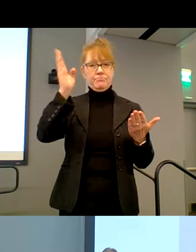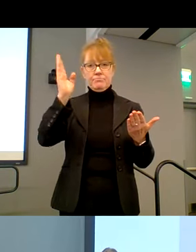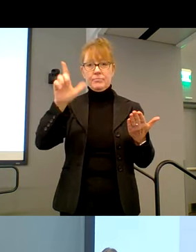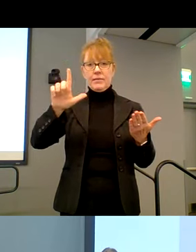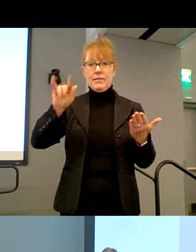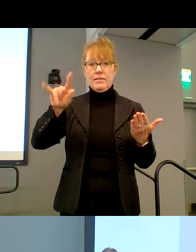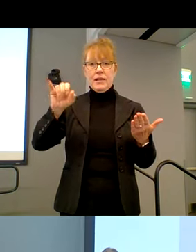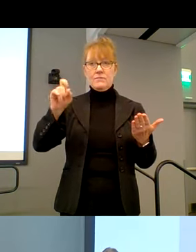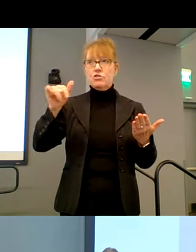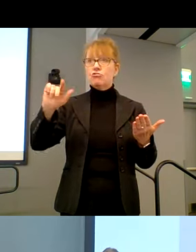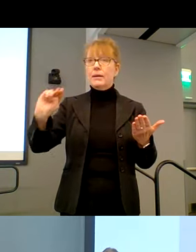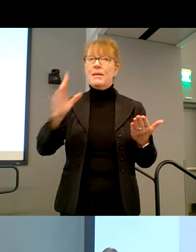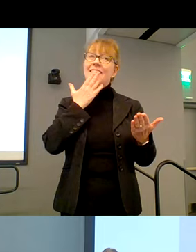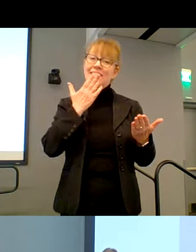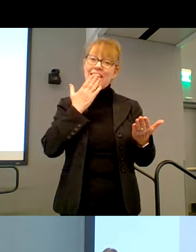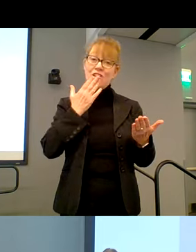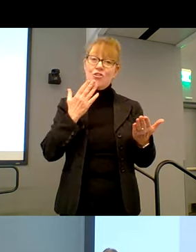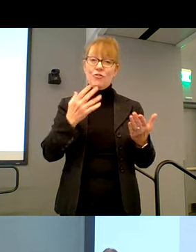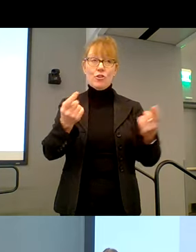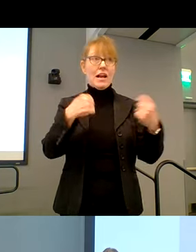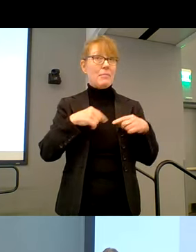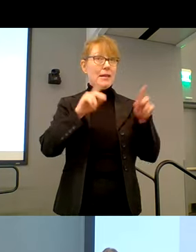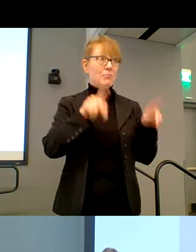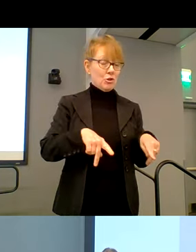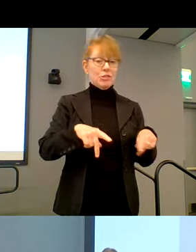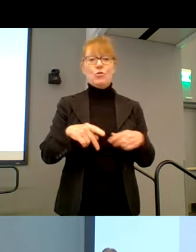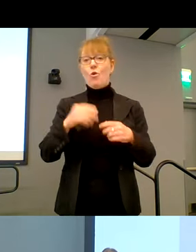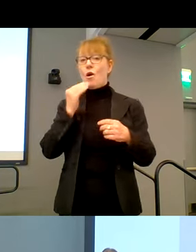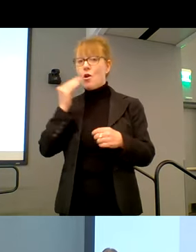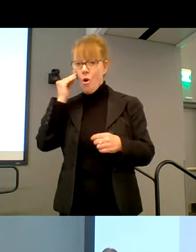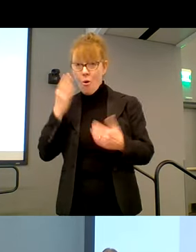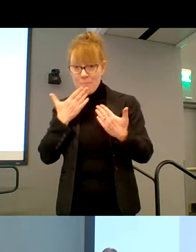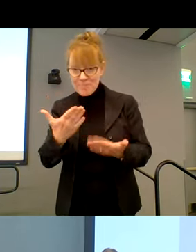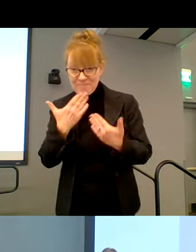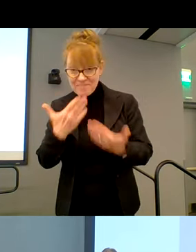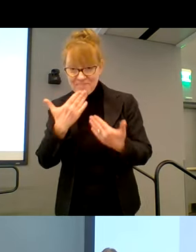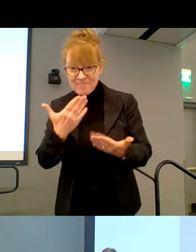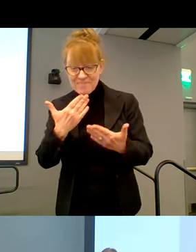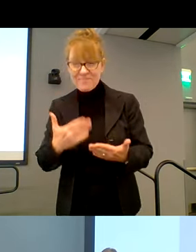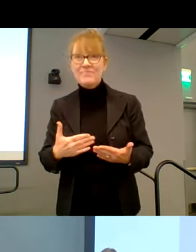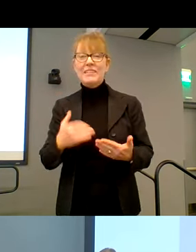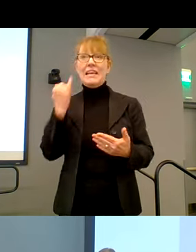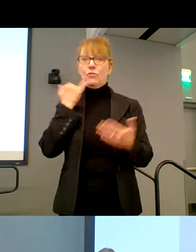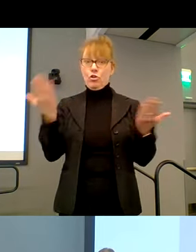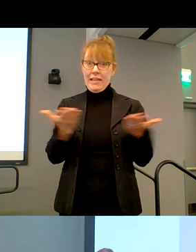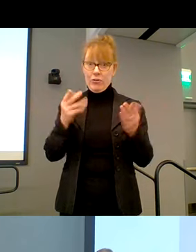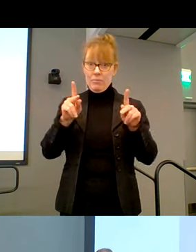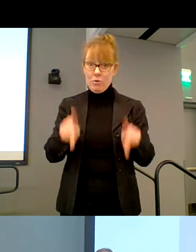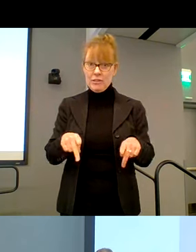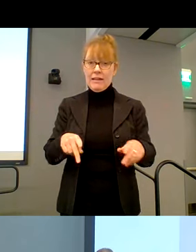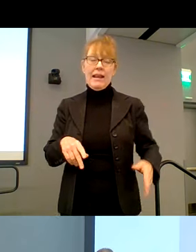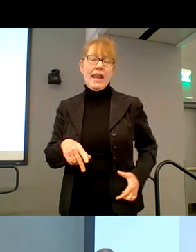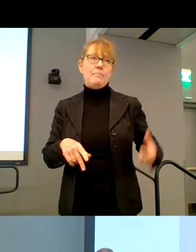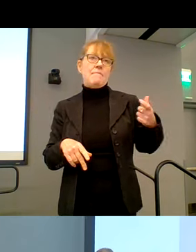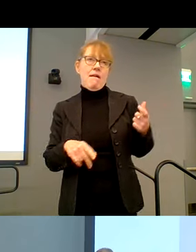person or home via live stream. If you're here in person, please remember to return your name tag on the way out